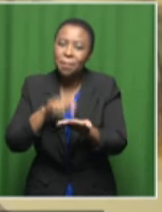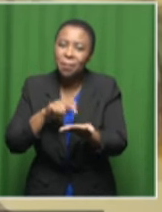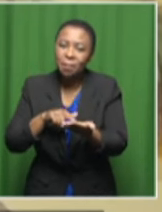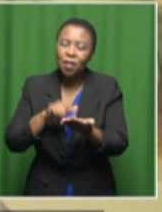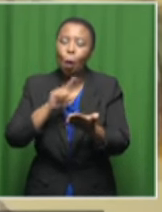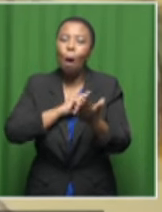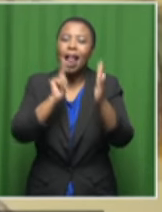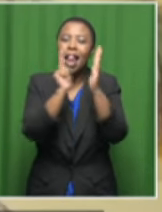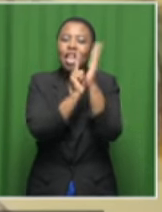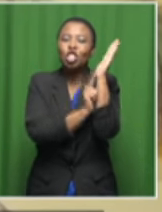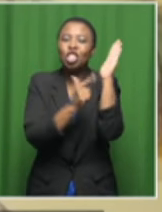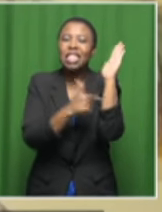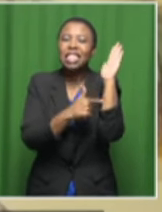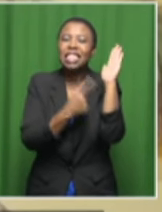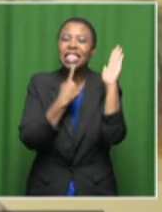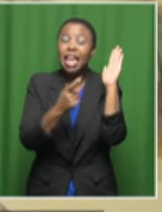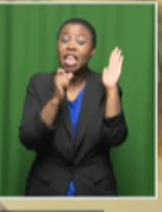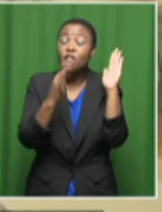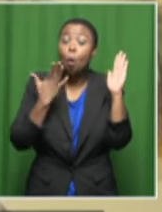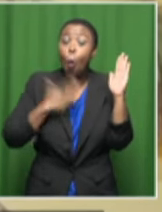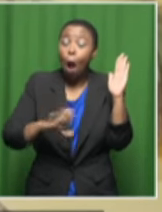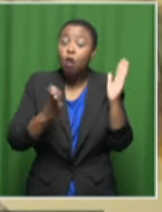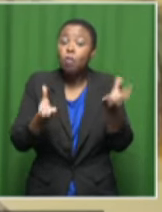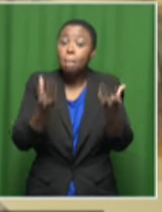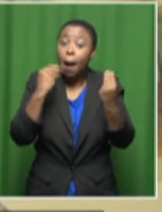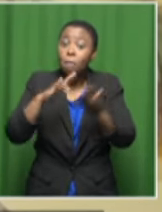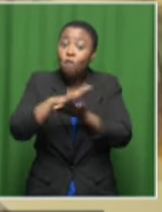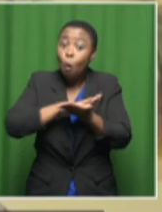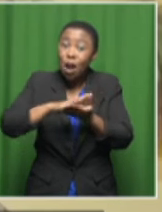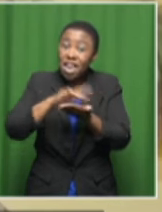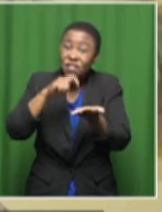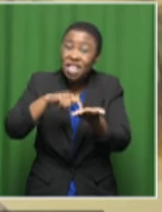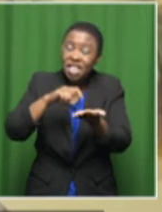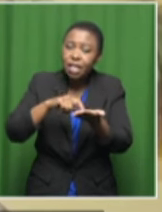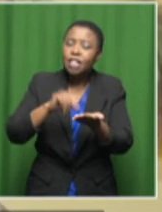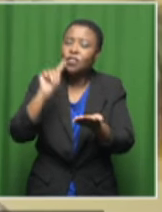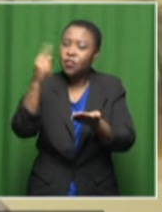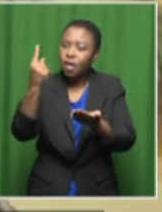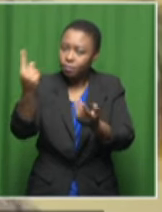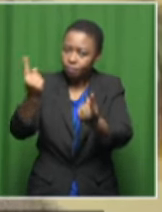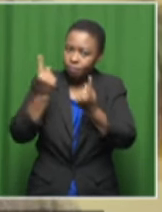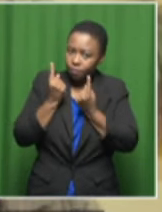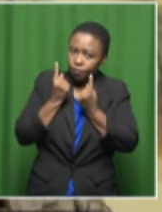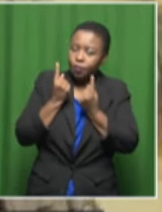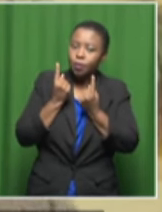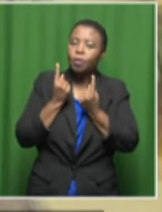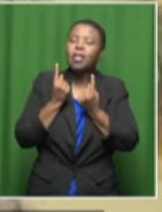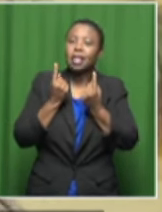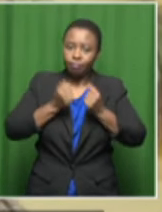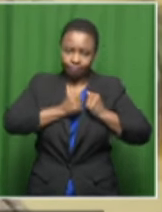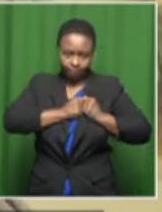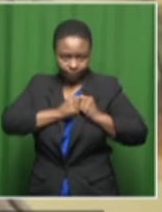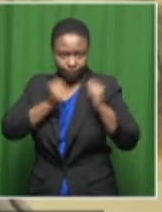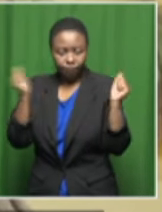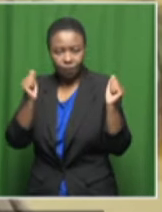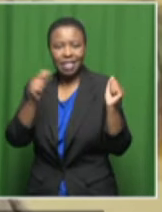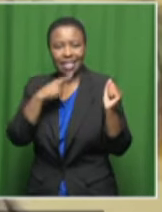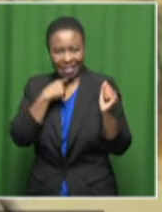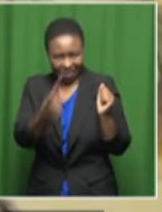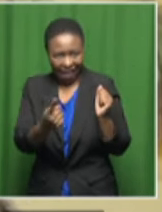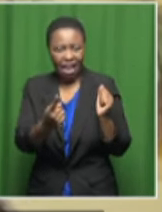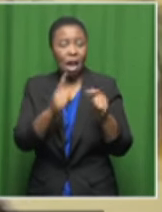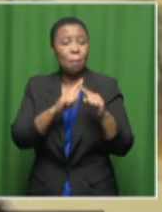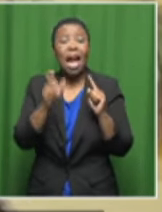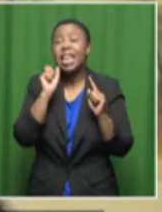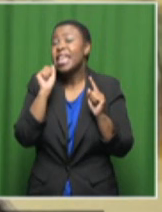saying, if you want to be granted amnesty, you must come forward and make a full disclosure. But if you don't